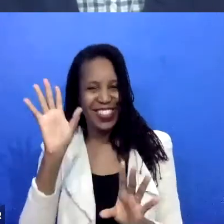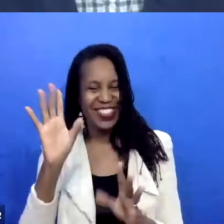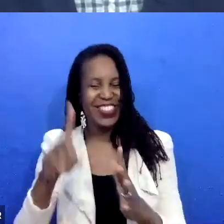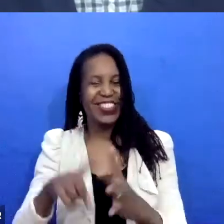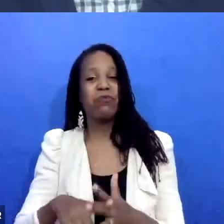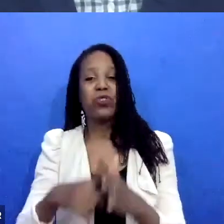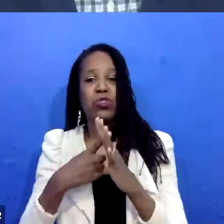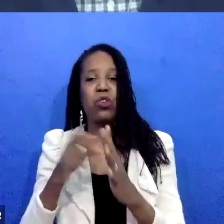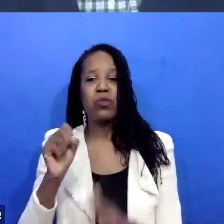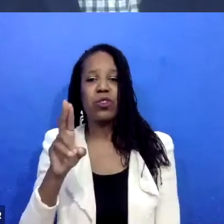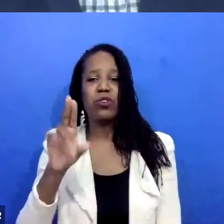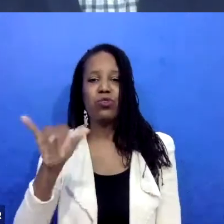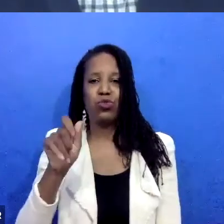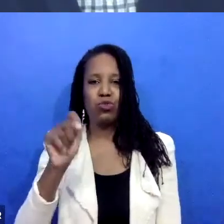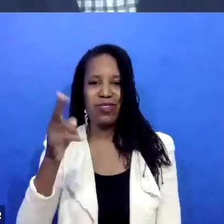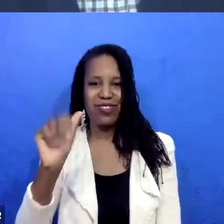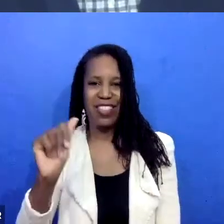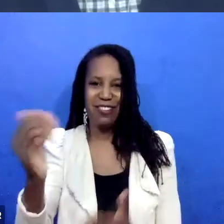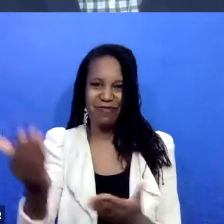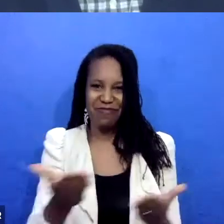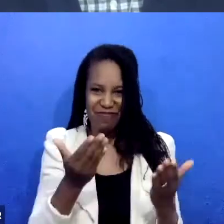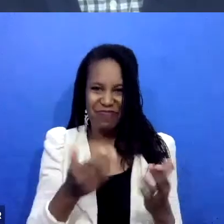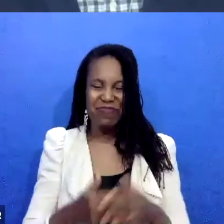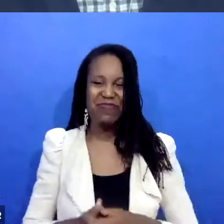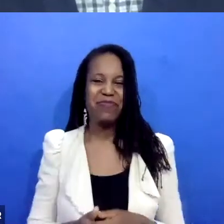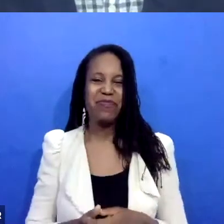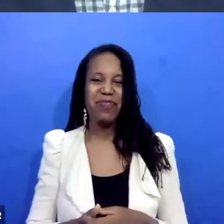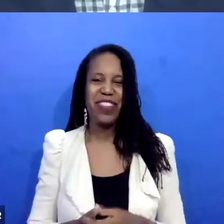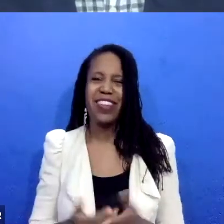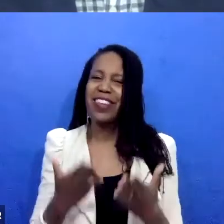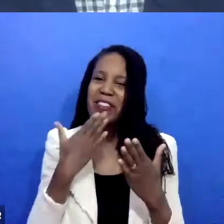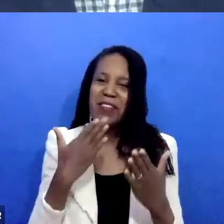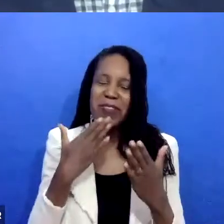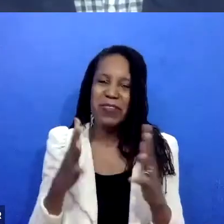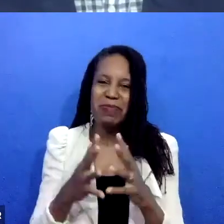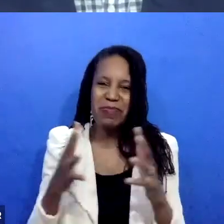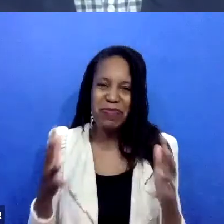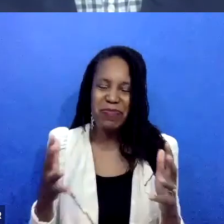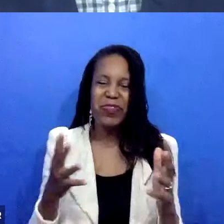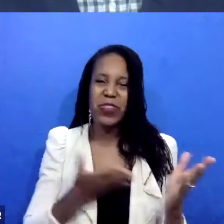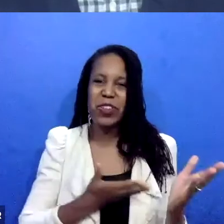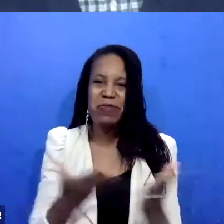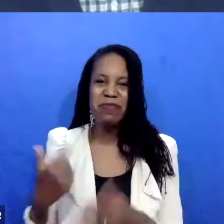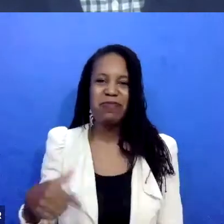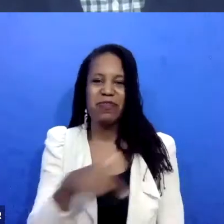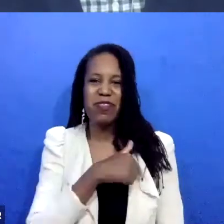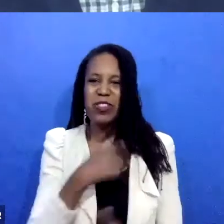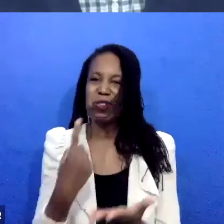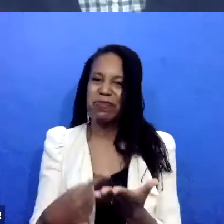Thank you so much, Aparna, for having us talk about this issue very close to my heart.